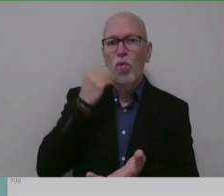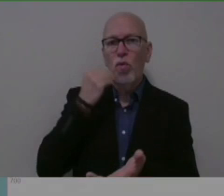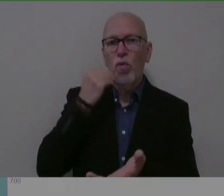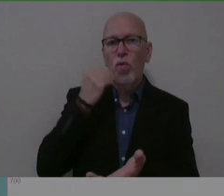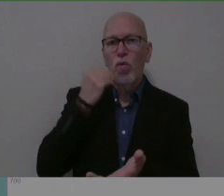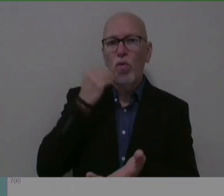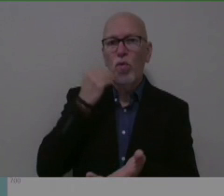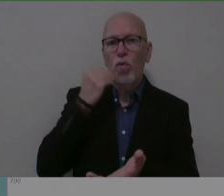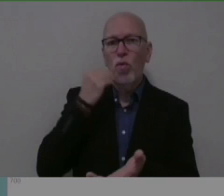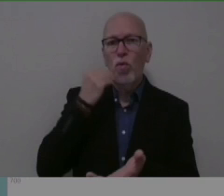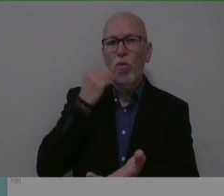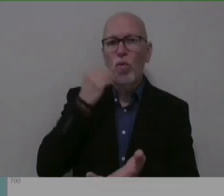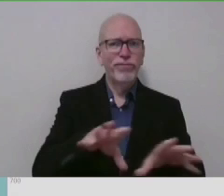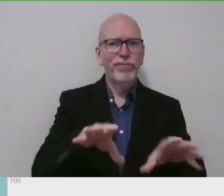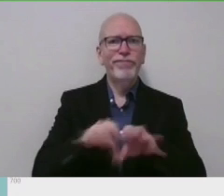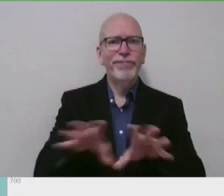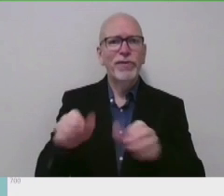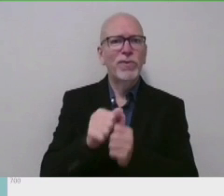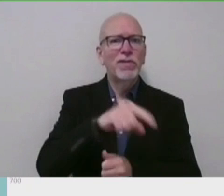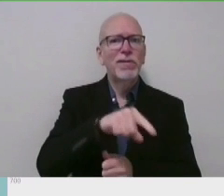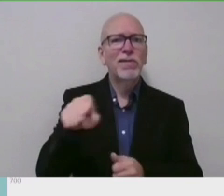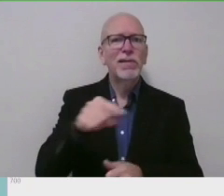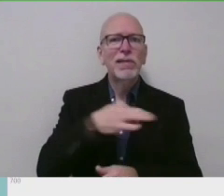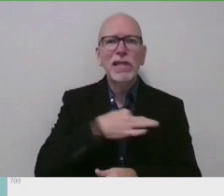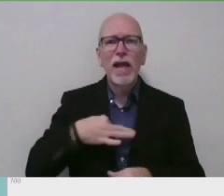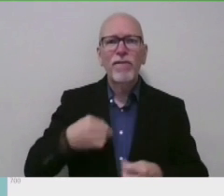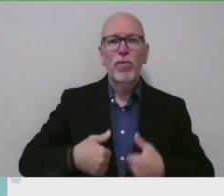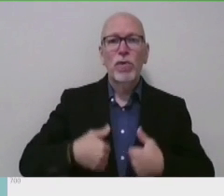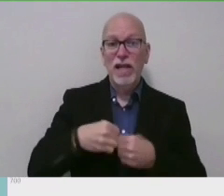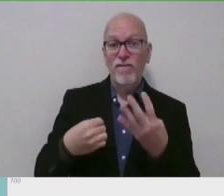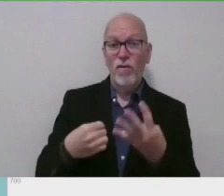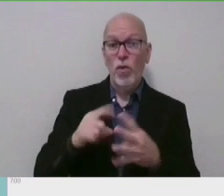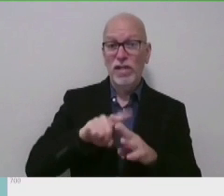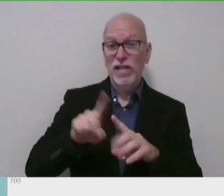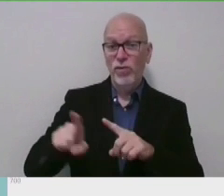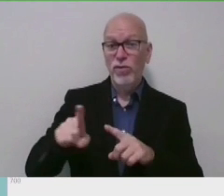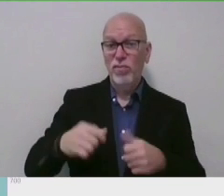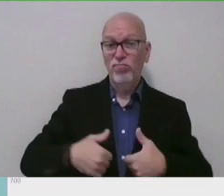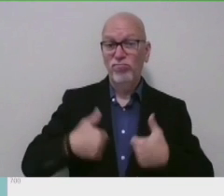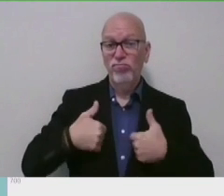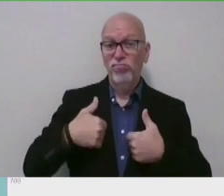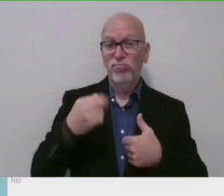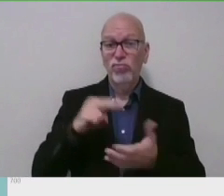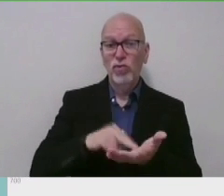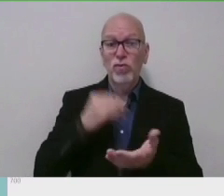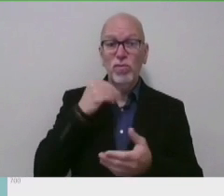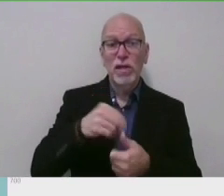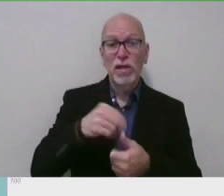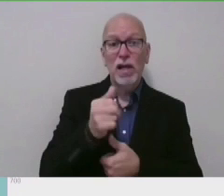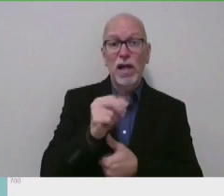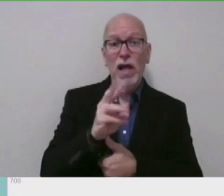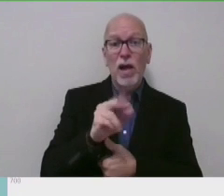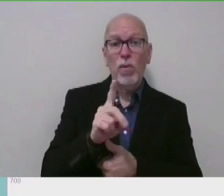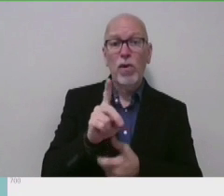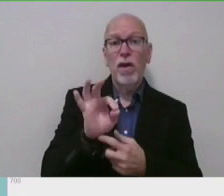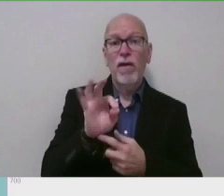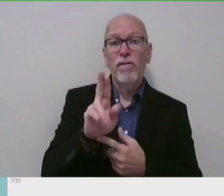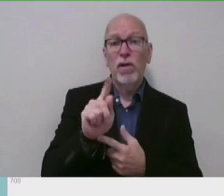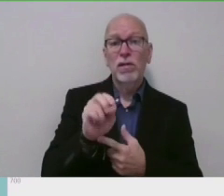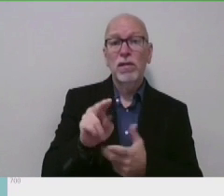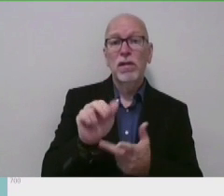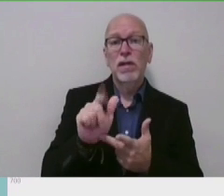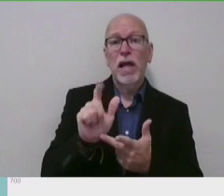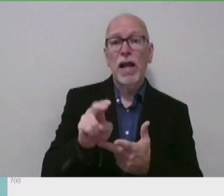four facilities across the state. These are located in Howard, Fulton, Allen, and Gibson